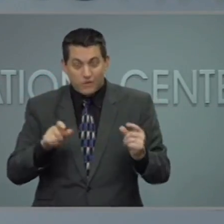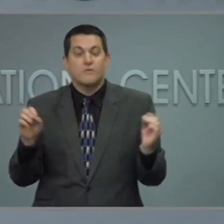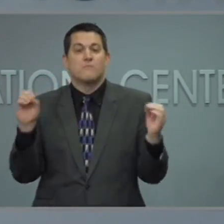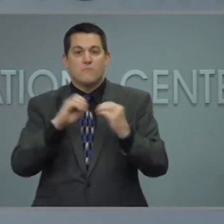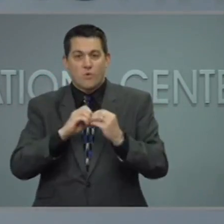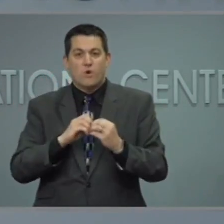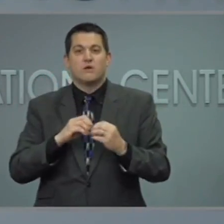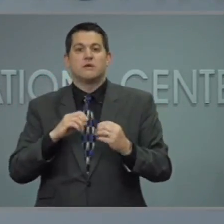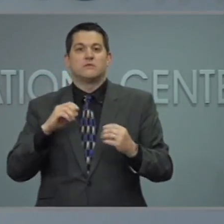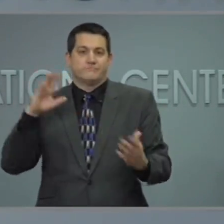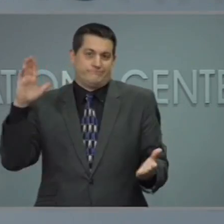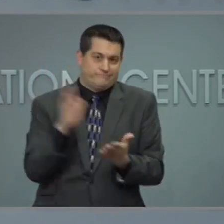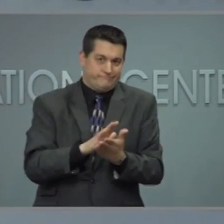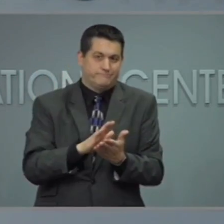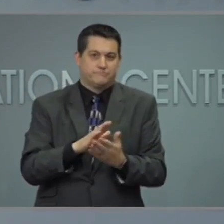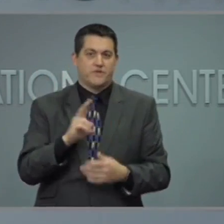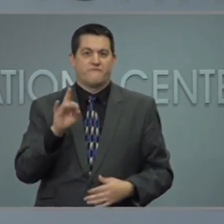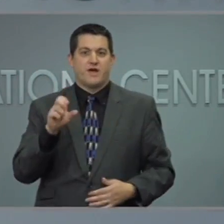slow the spread of this virus.